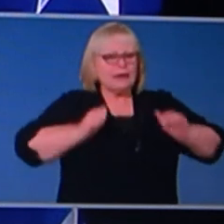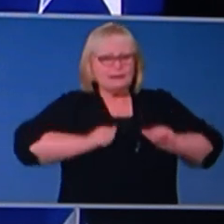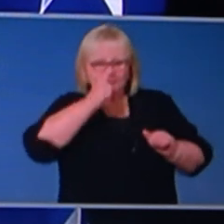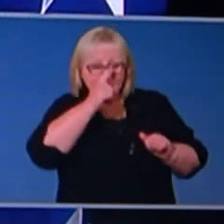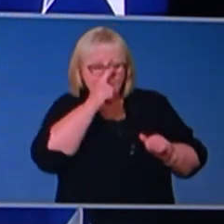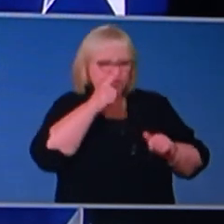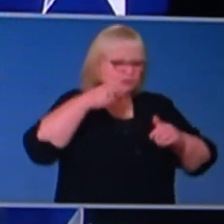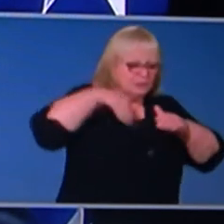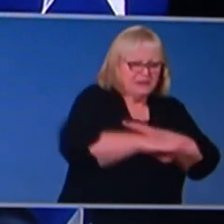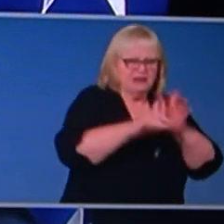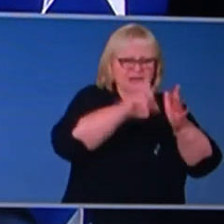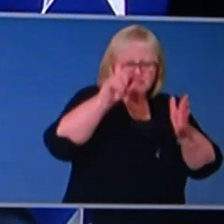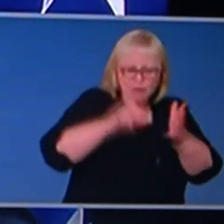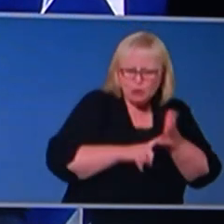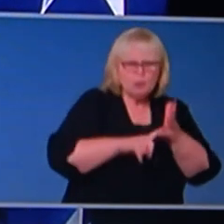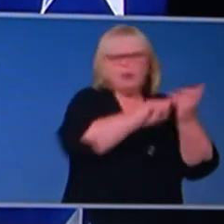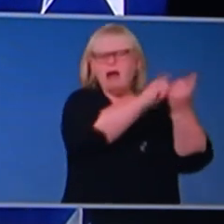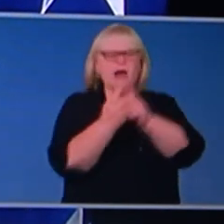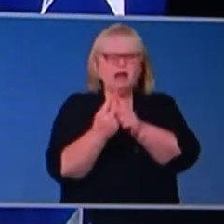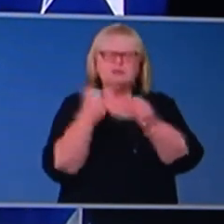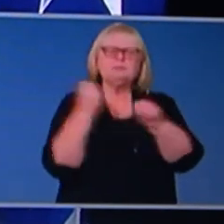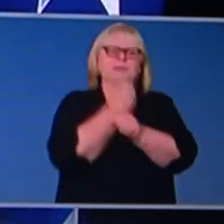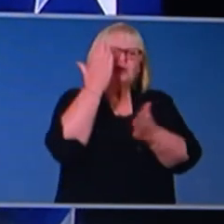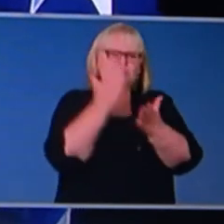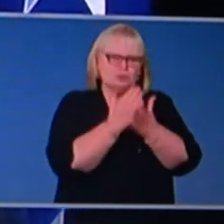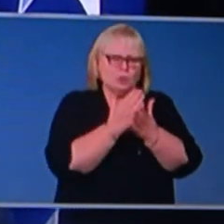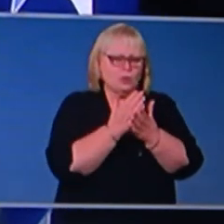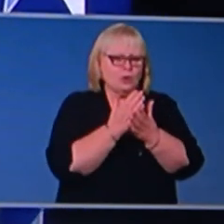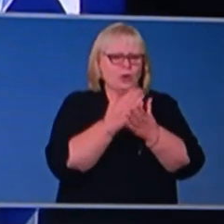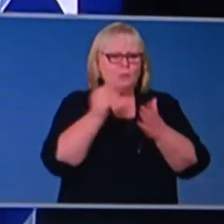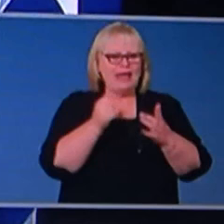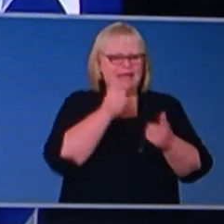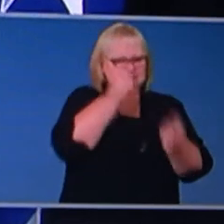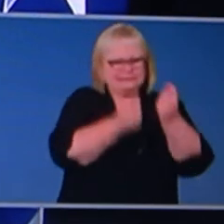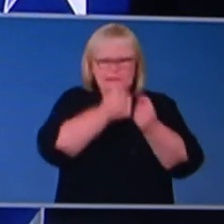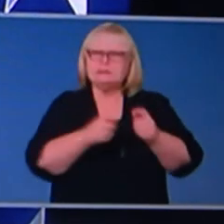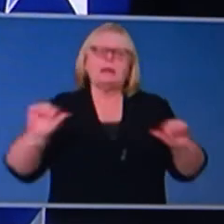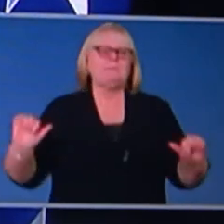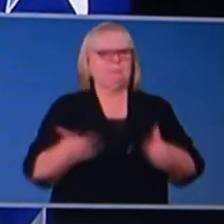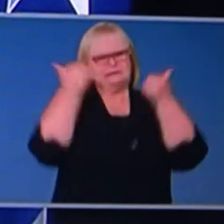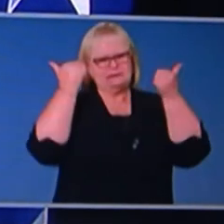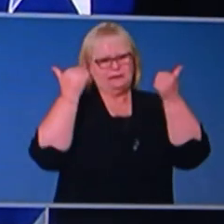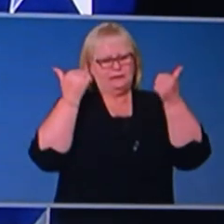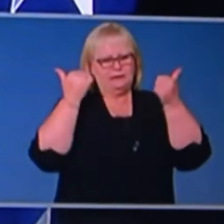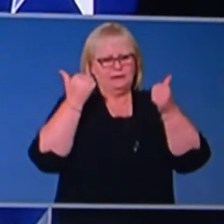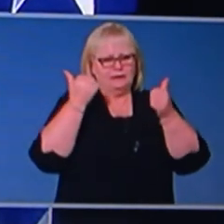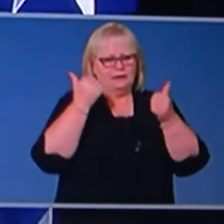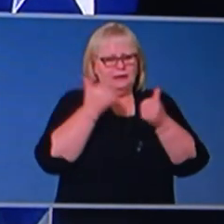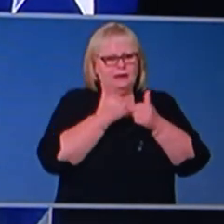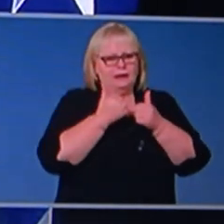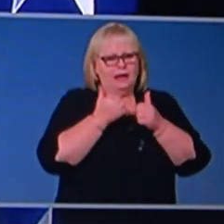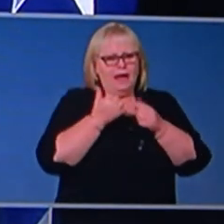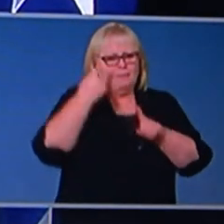to ensure we can get the respirators in place and the access to the critical testing equipment and the tests as well as the